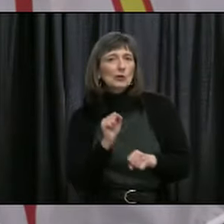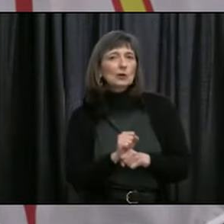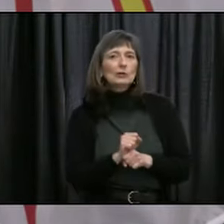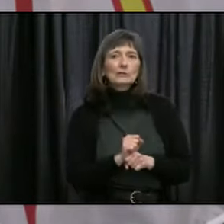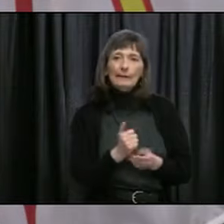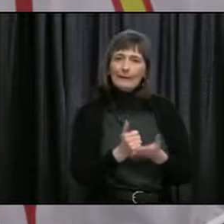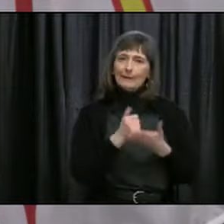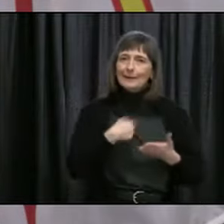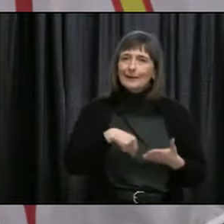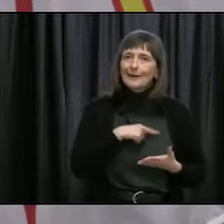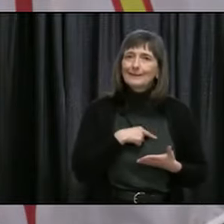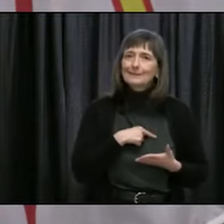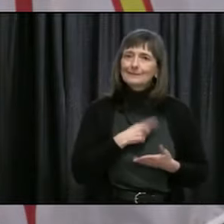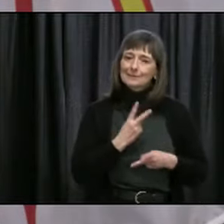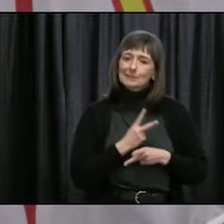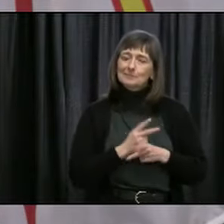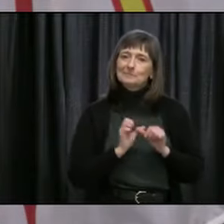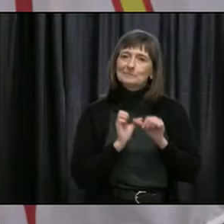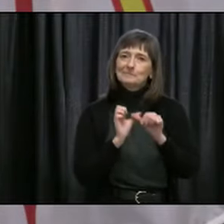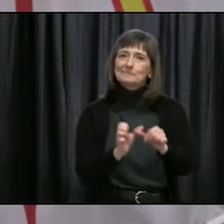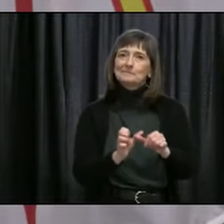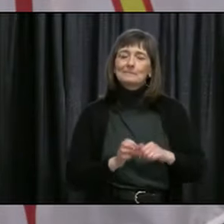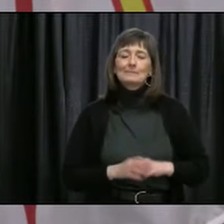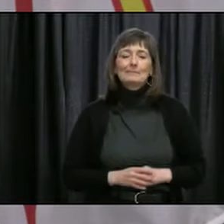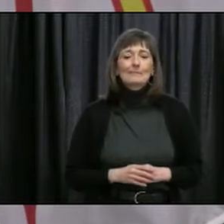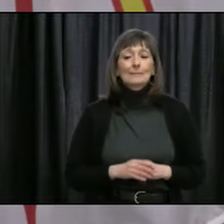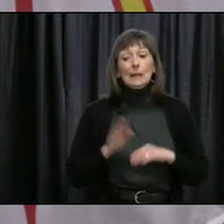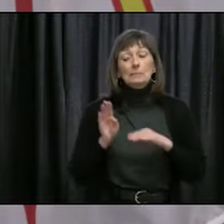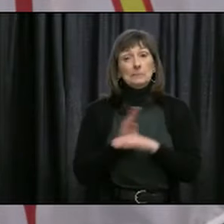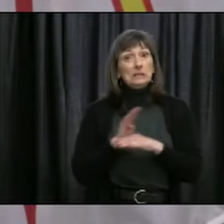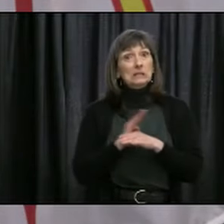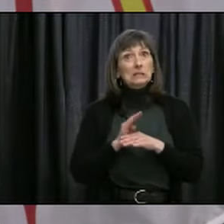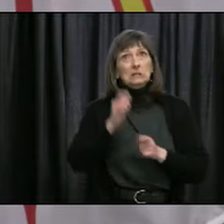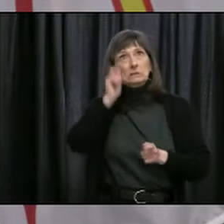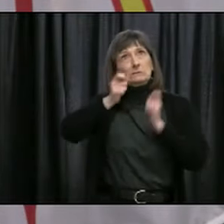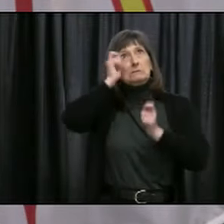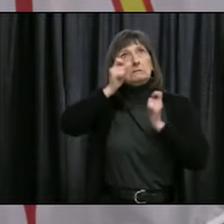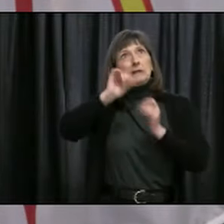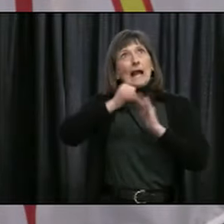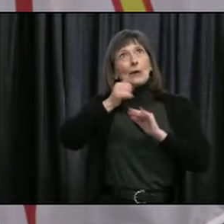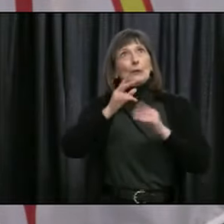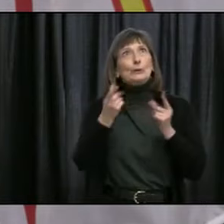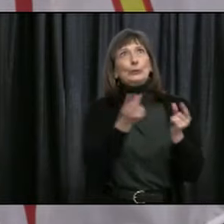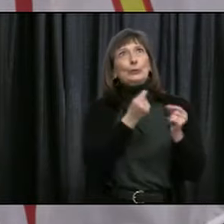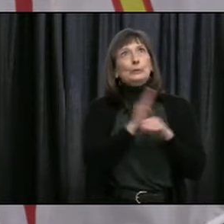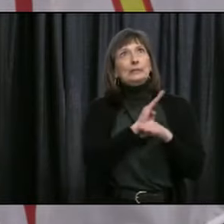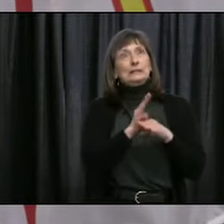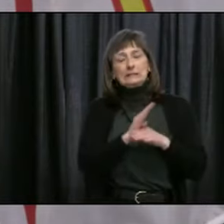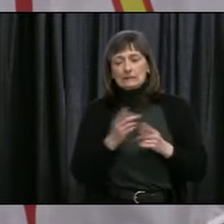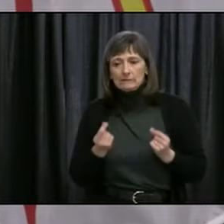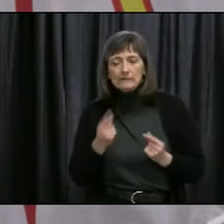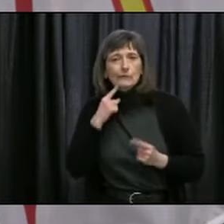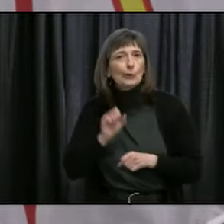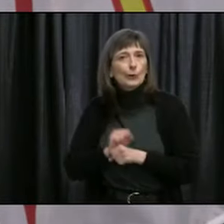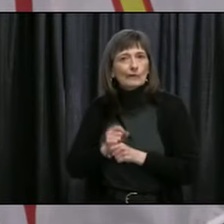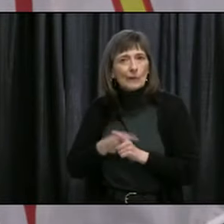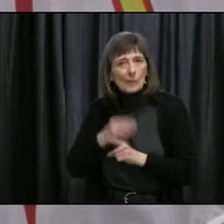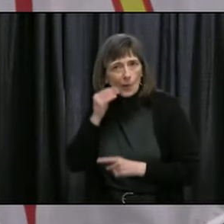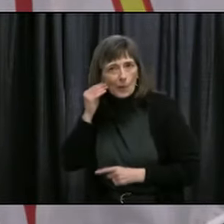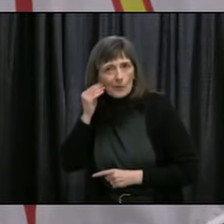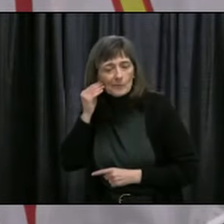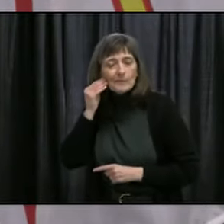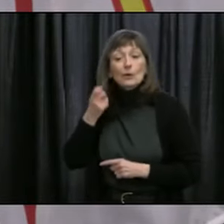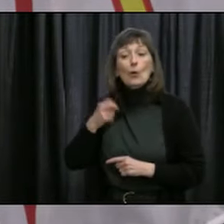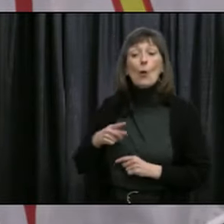Businesses have been at the forefront of working from home, and they've modified their services, how they've been